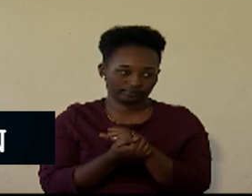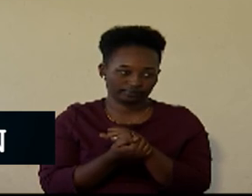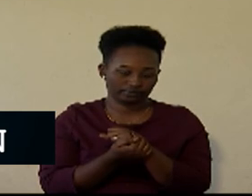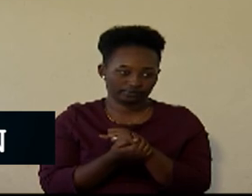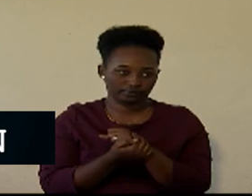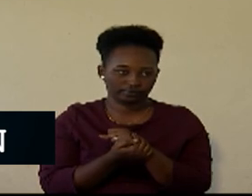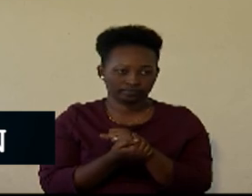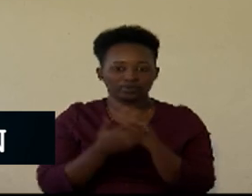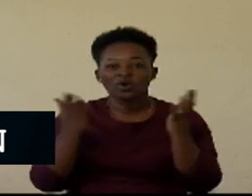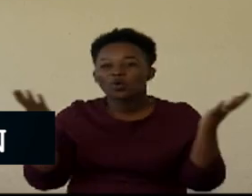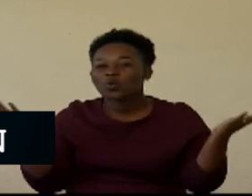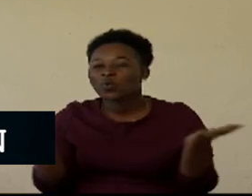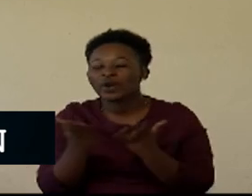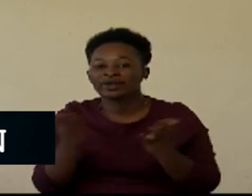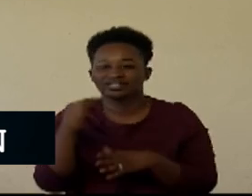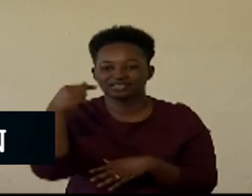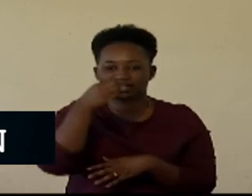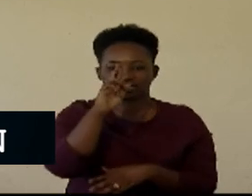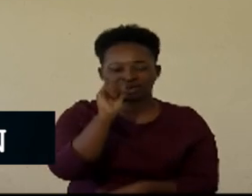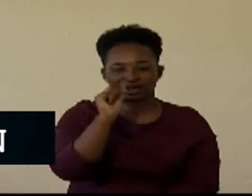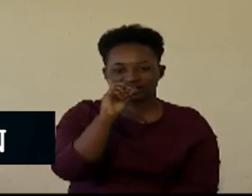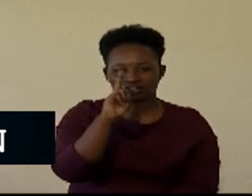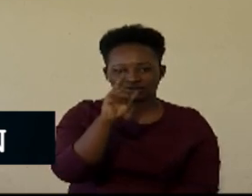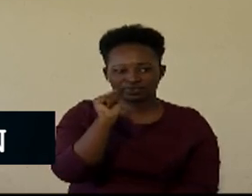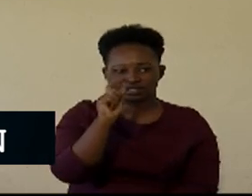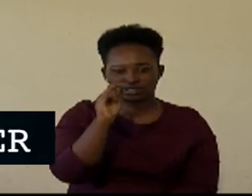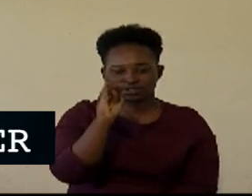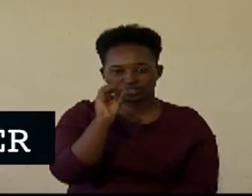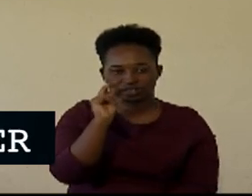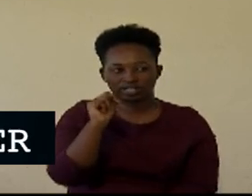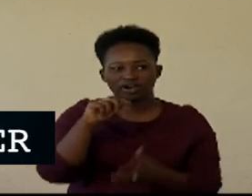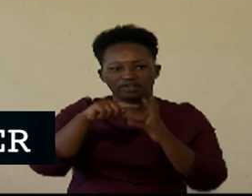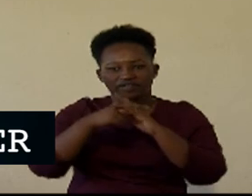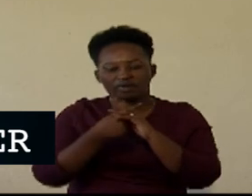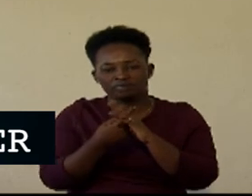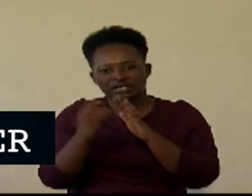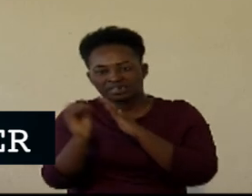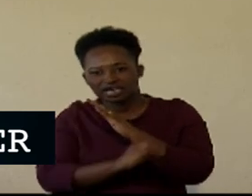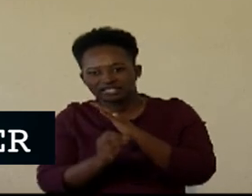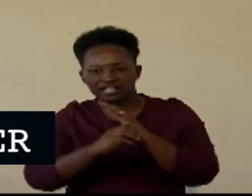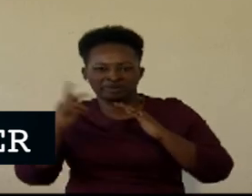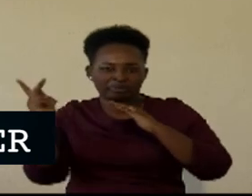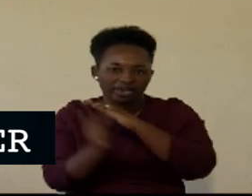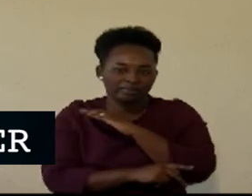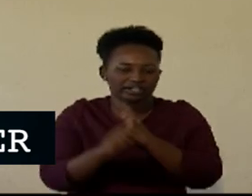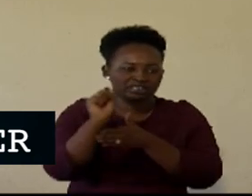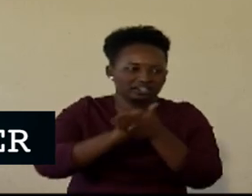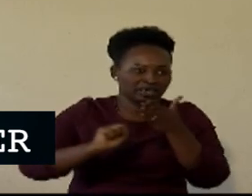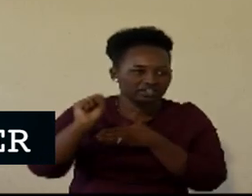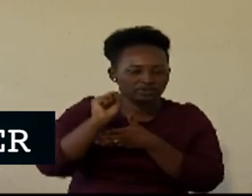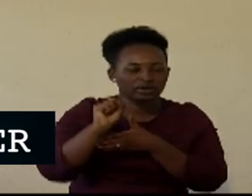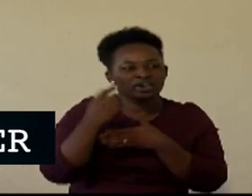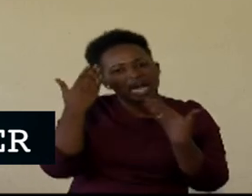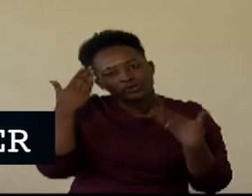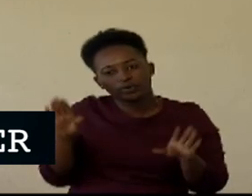where is the graduation from nursery primary secondary and then third we don't know so these